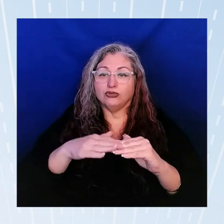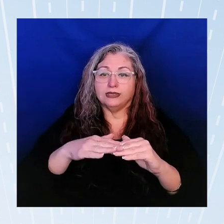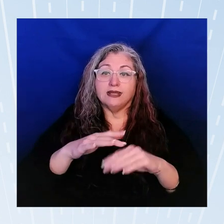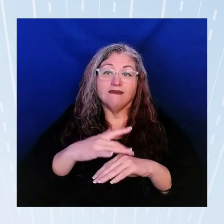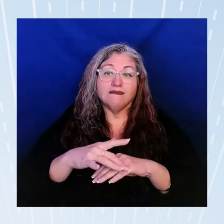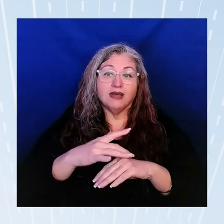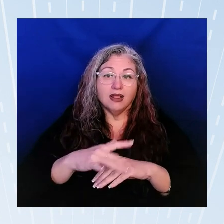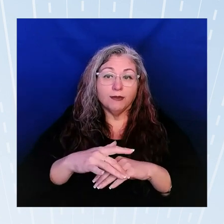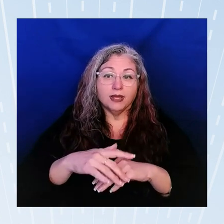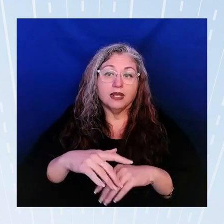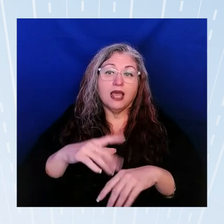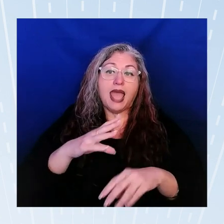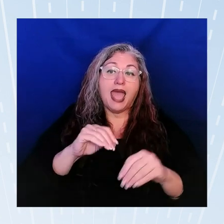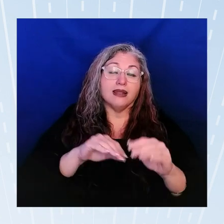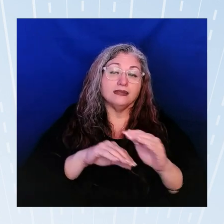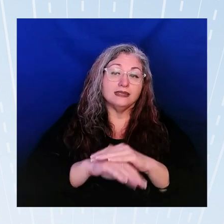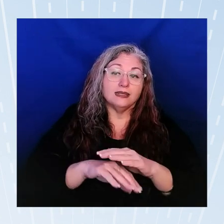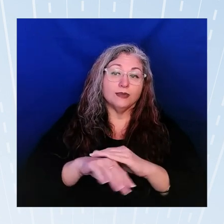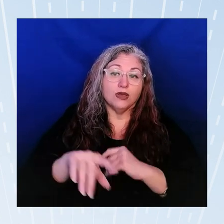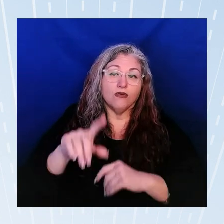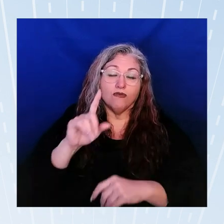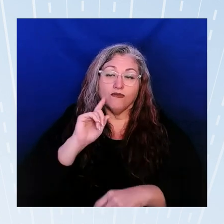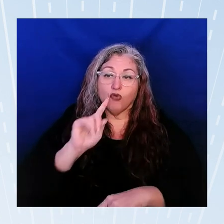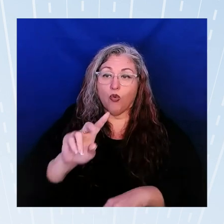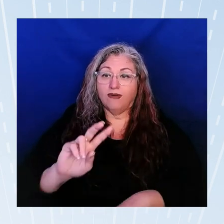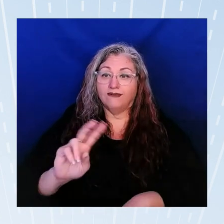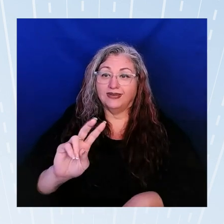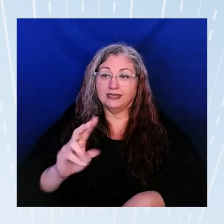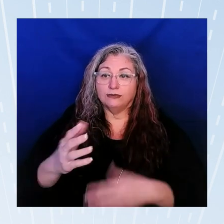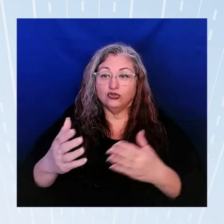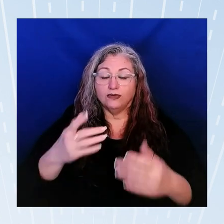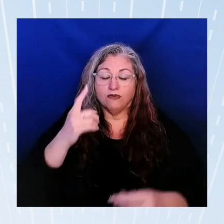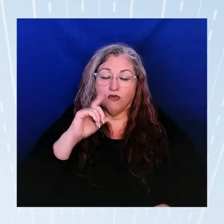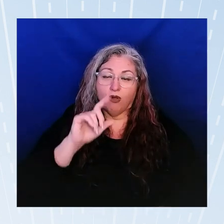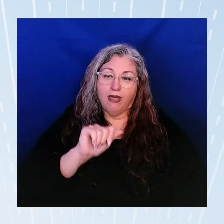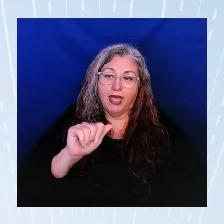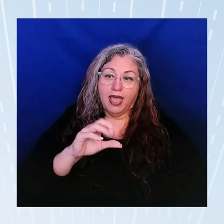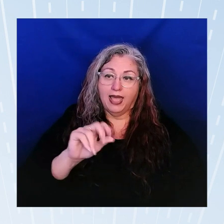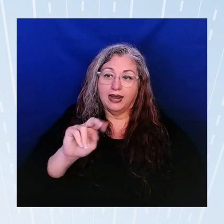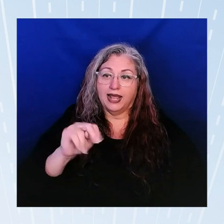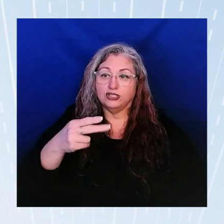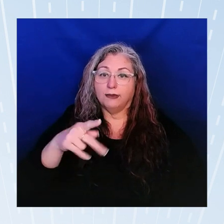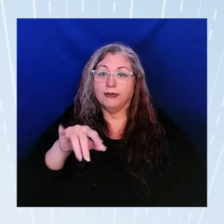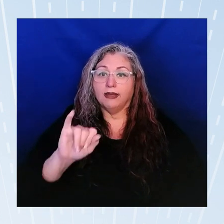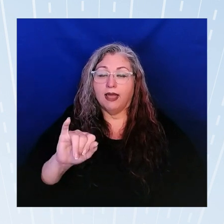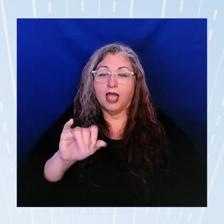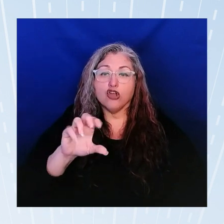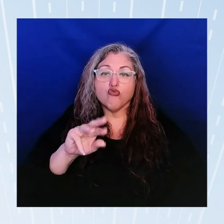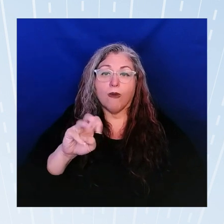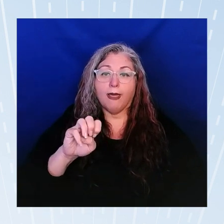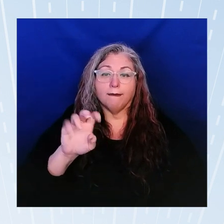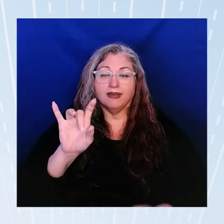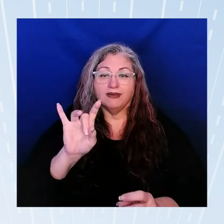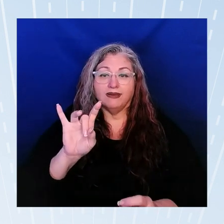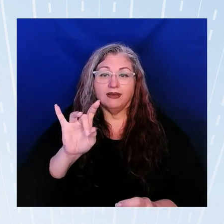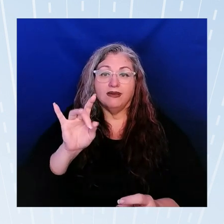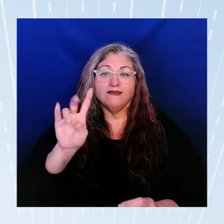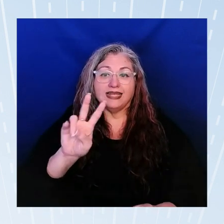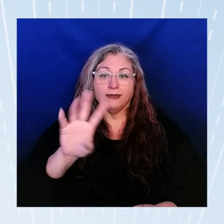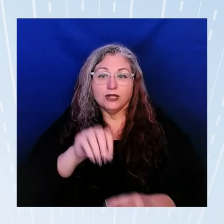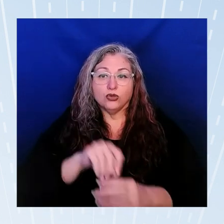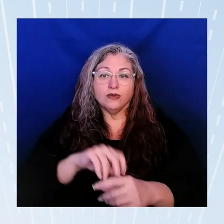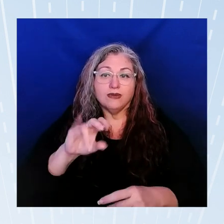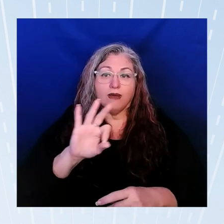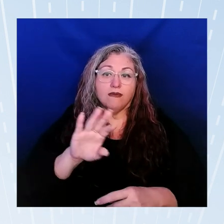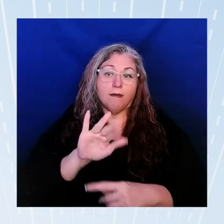of an accessibility of victim services for AA and NHPI crime victims including victims of